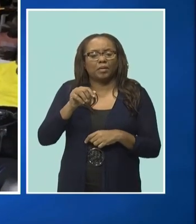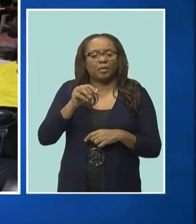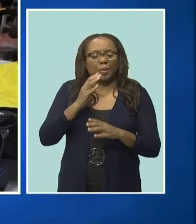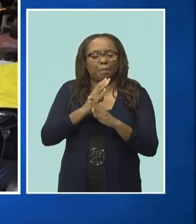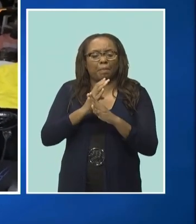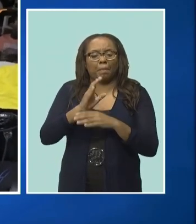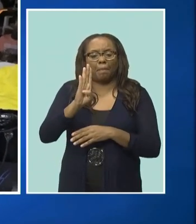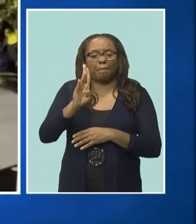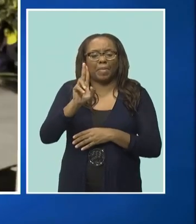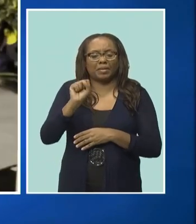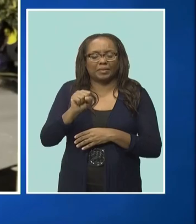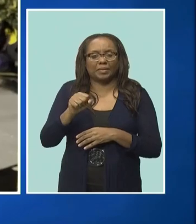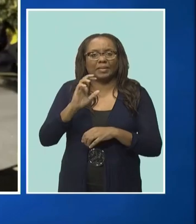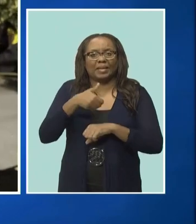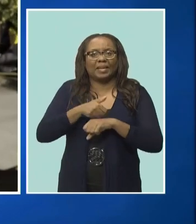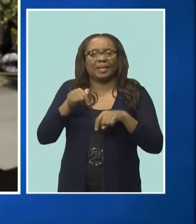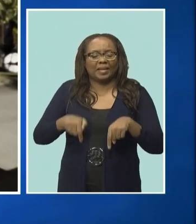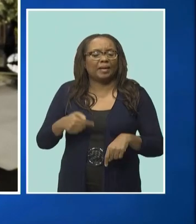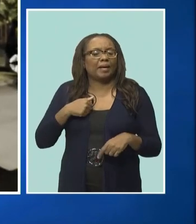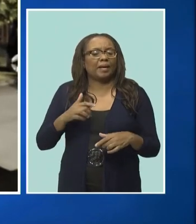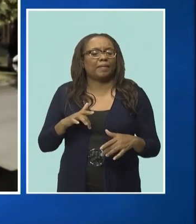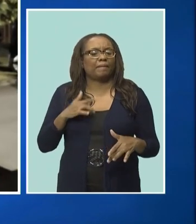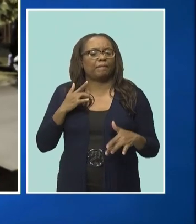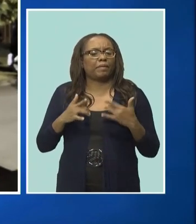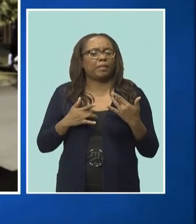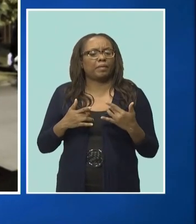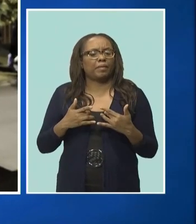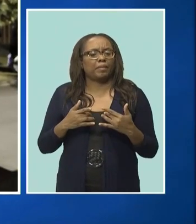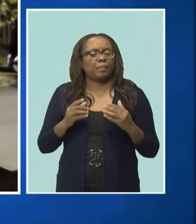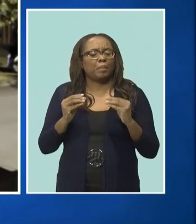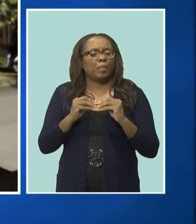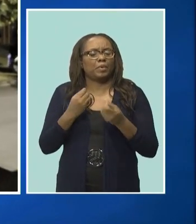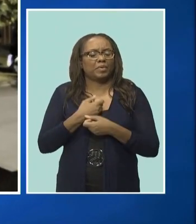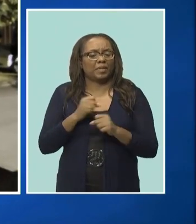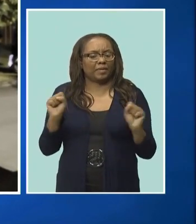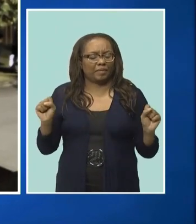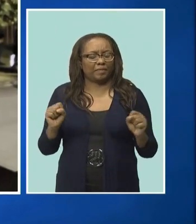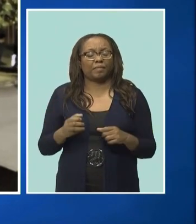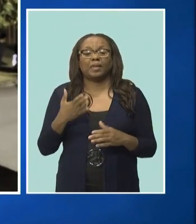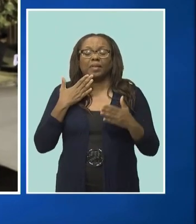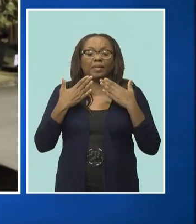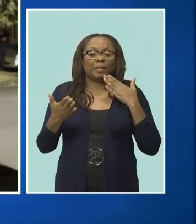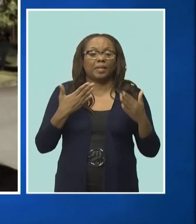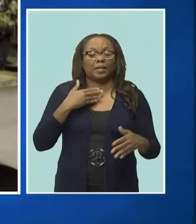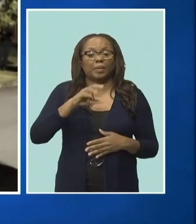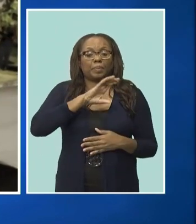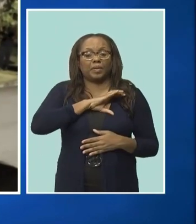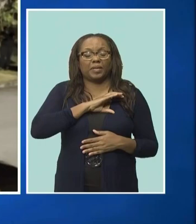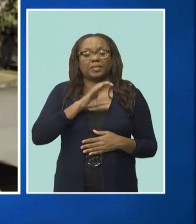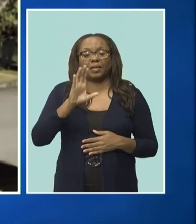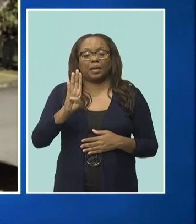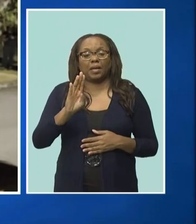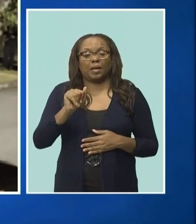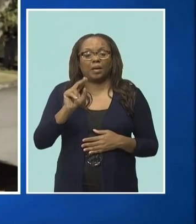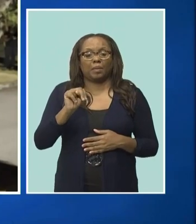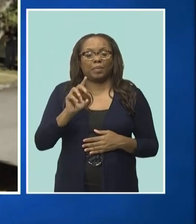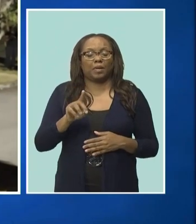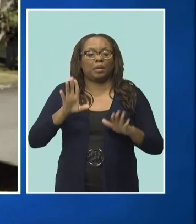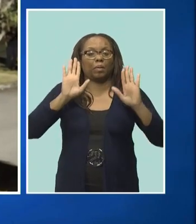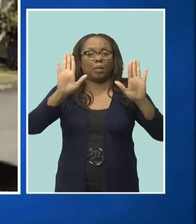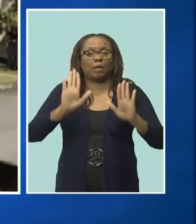my community. We want to thank the Barbados Police Band for excellent service and